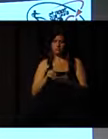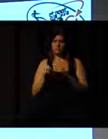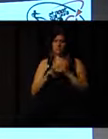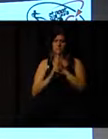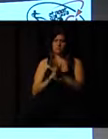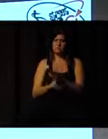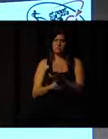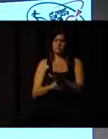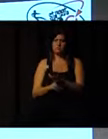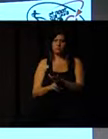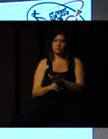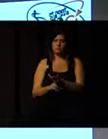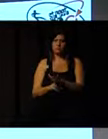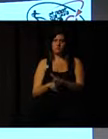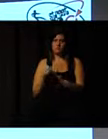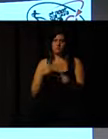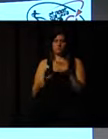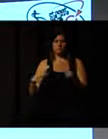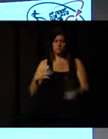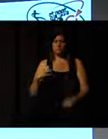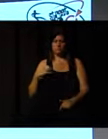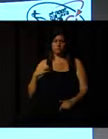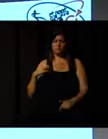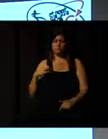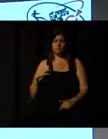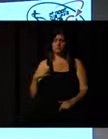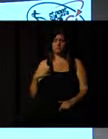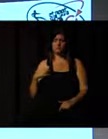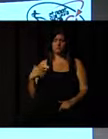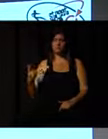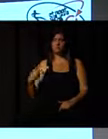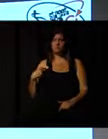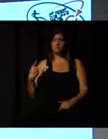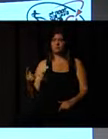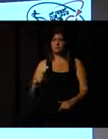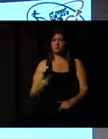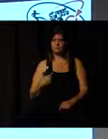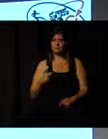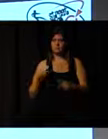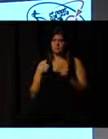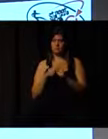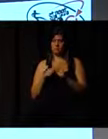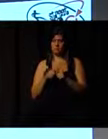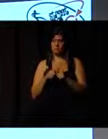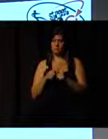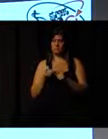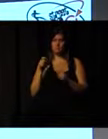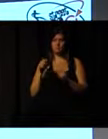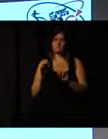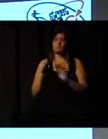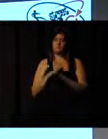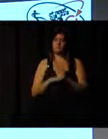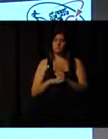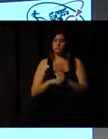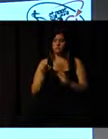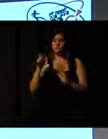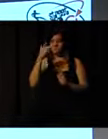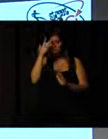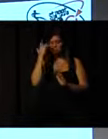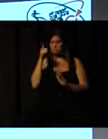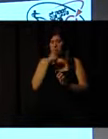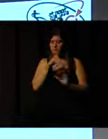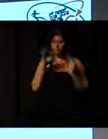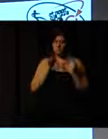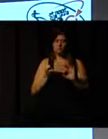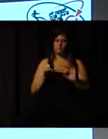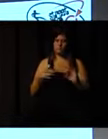volunteering. And we've put a large programme in to get girls participating and becoming volunteers. And that